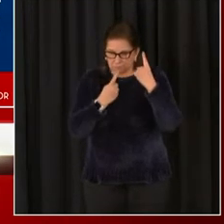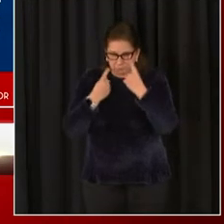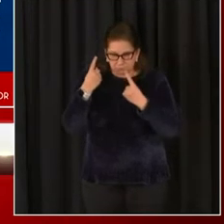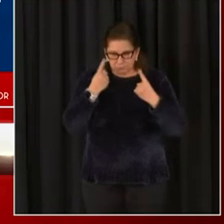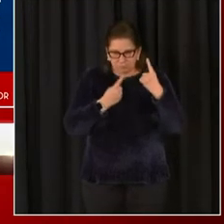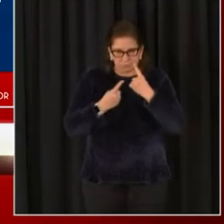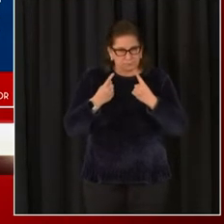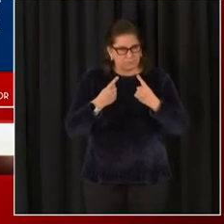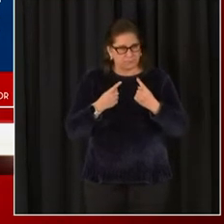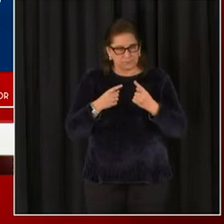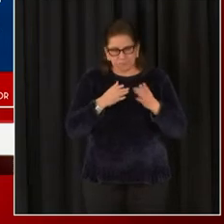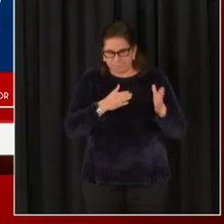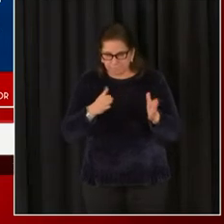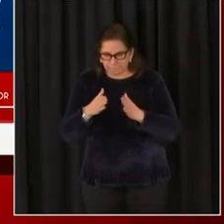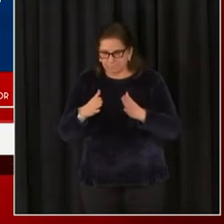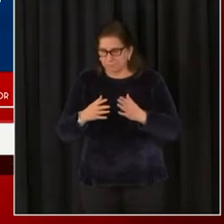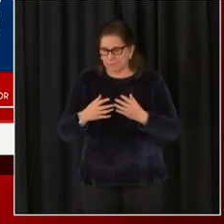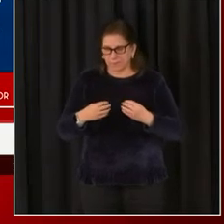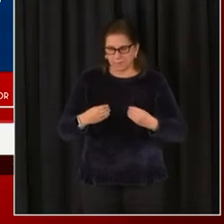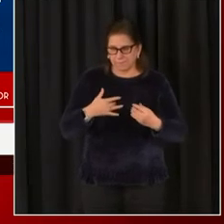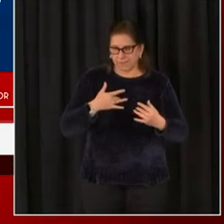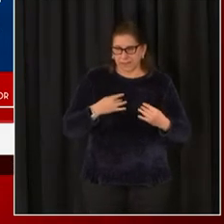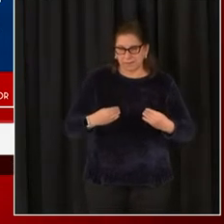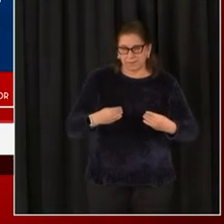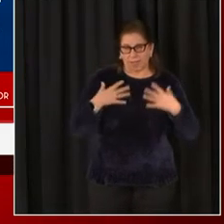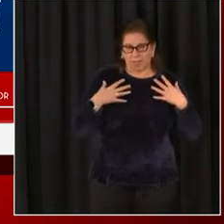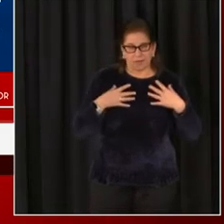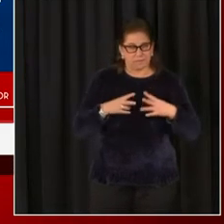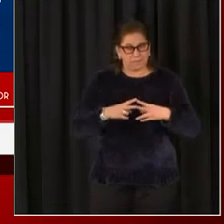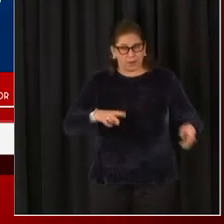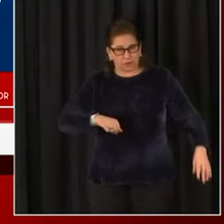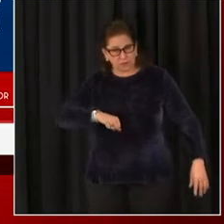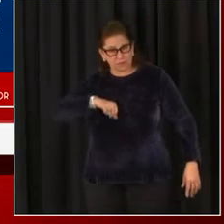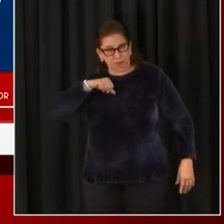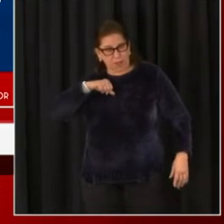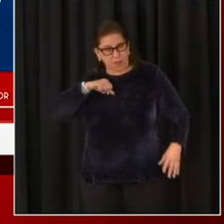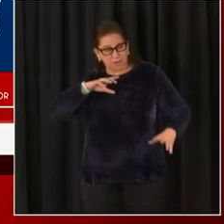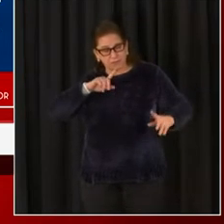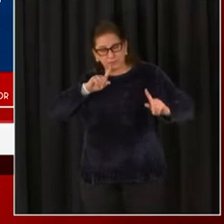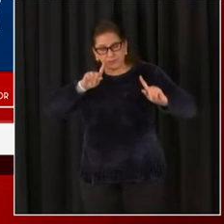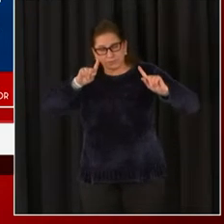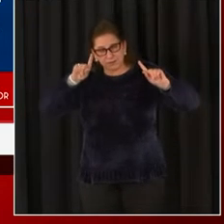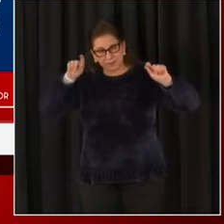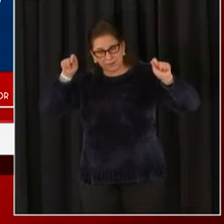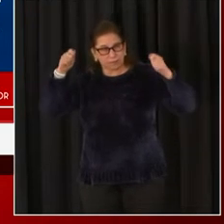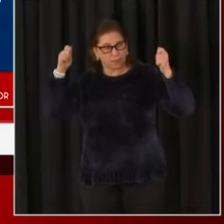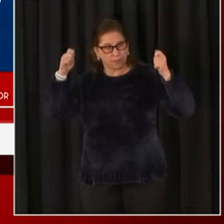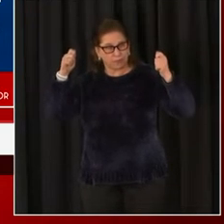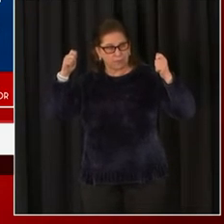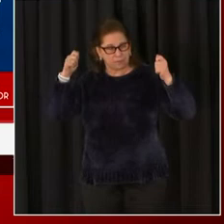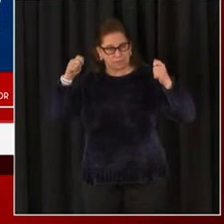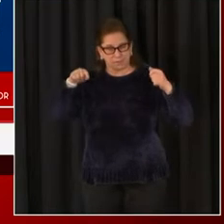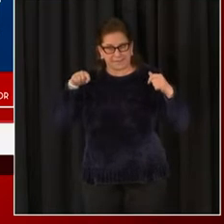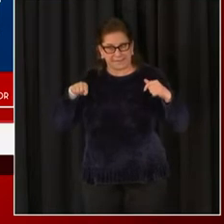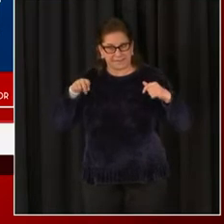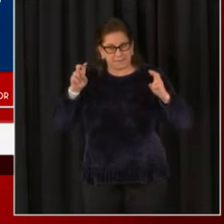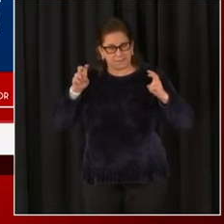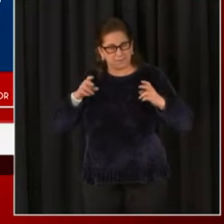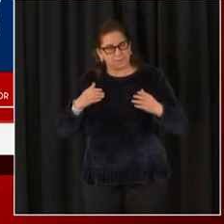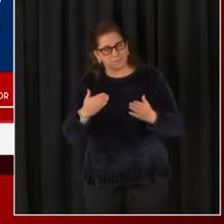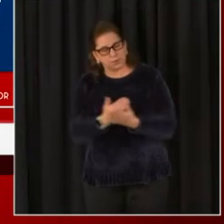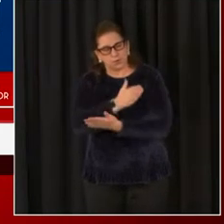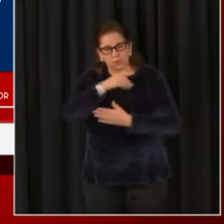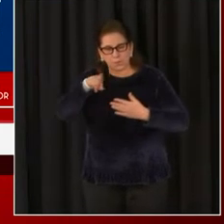and dignified inauguration that both celebrated the fresh start that they bring, but